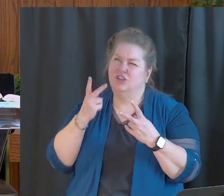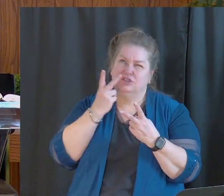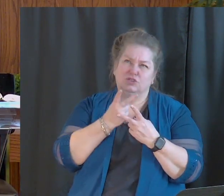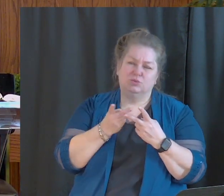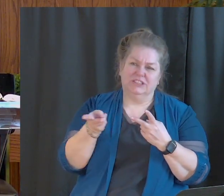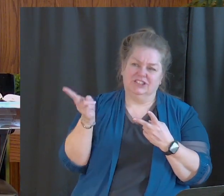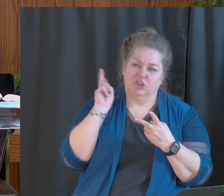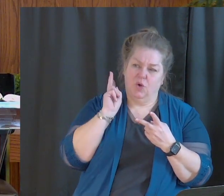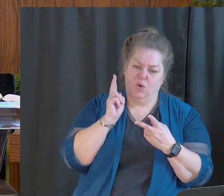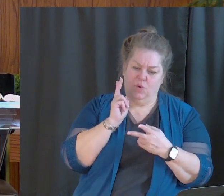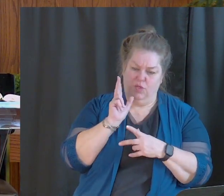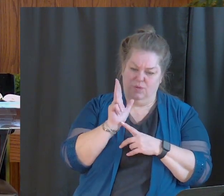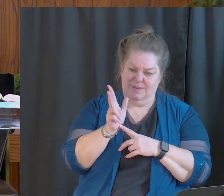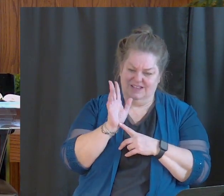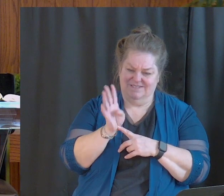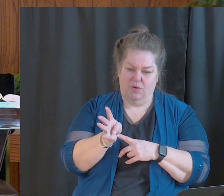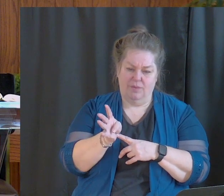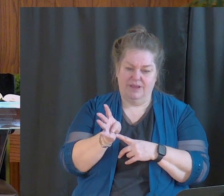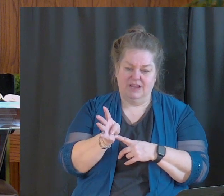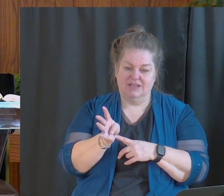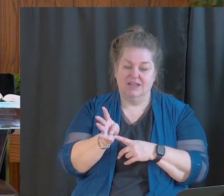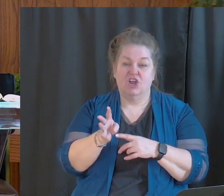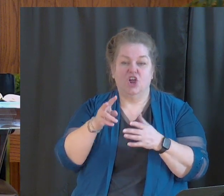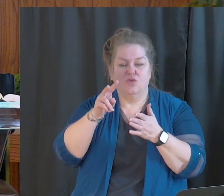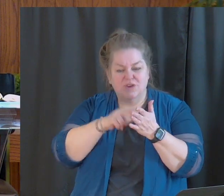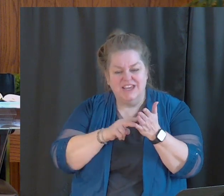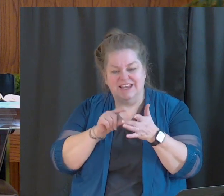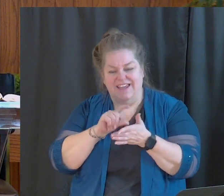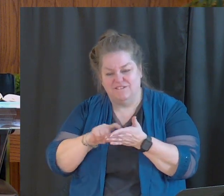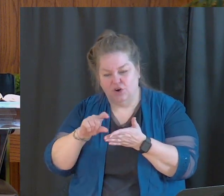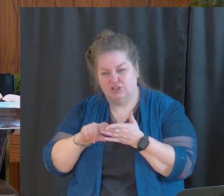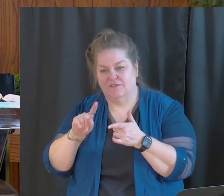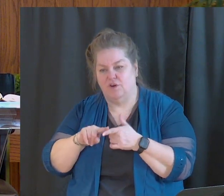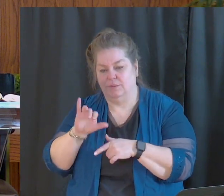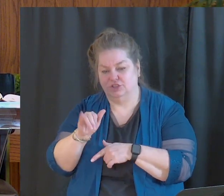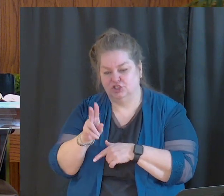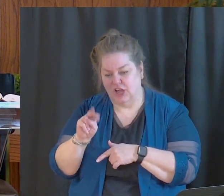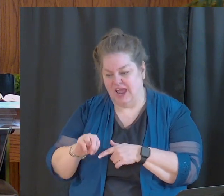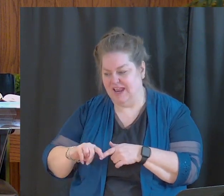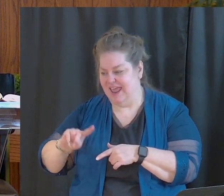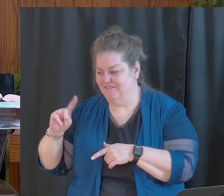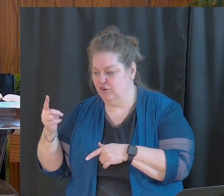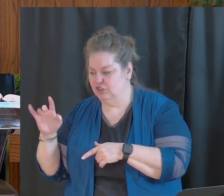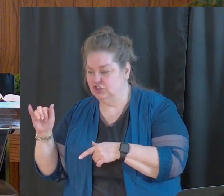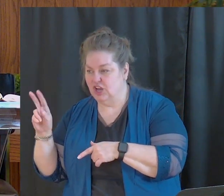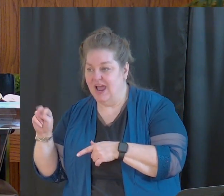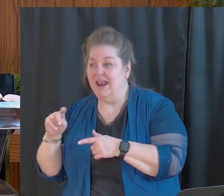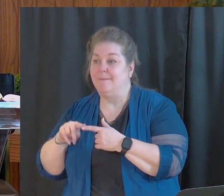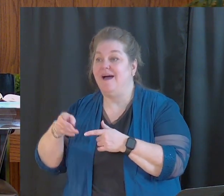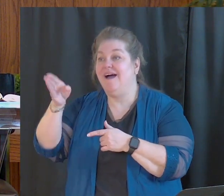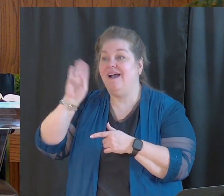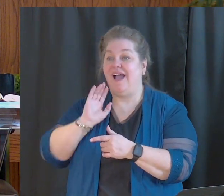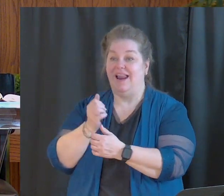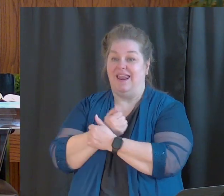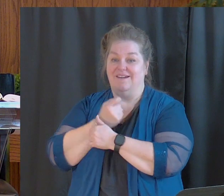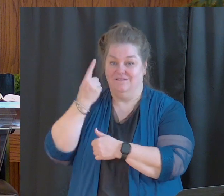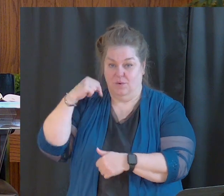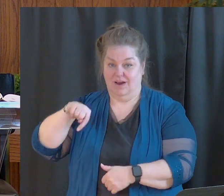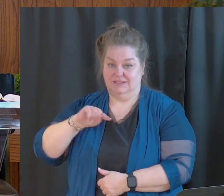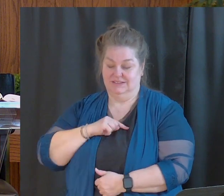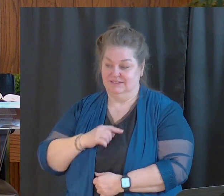I spent the first three or four minutes reading verses from John and 1 John about God's love for us.